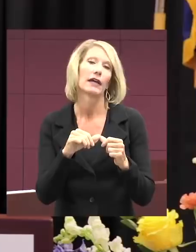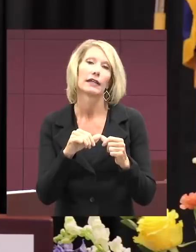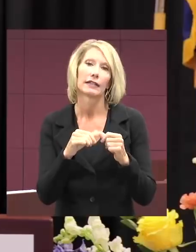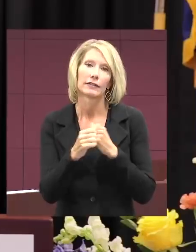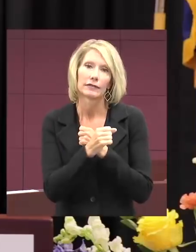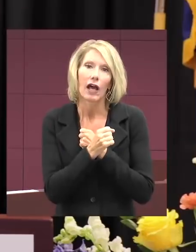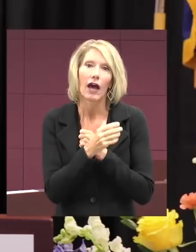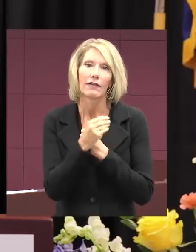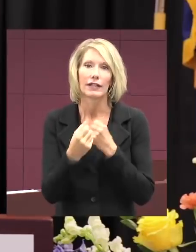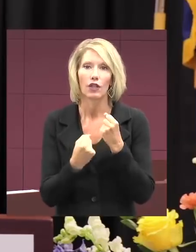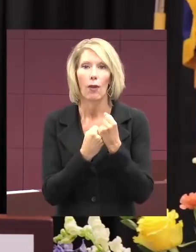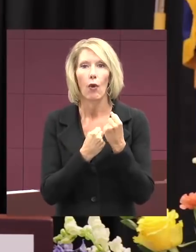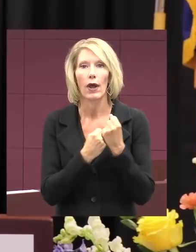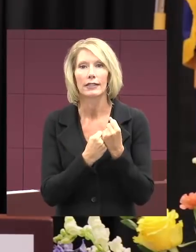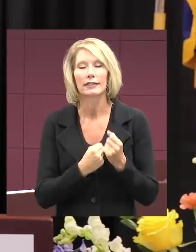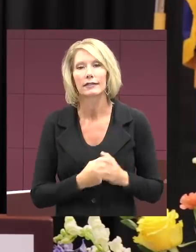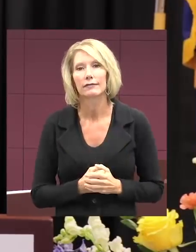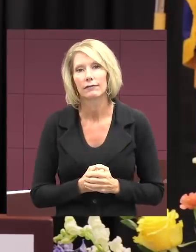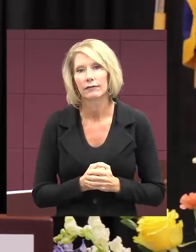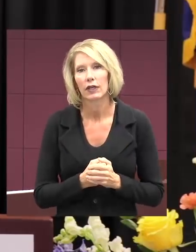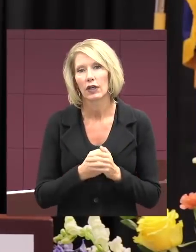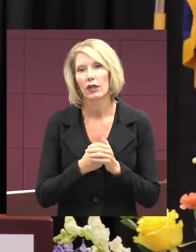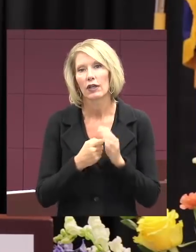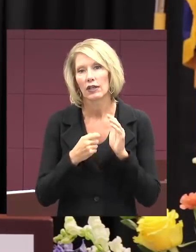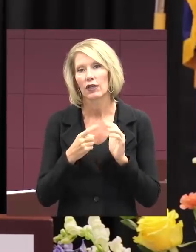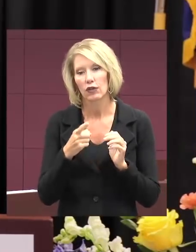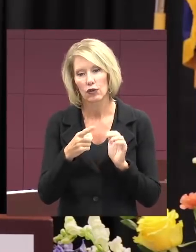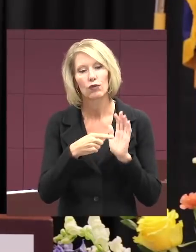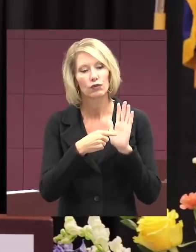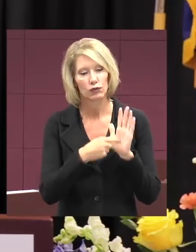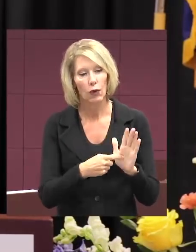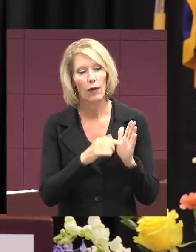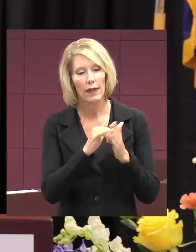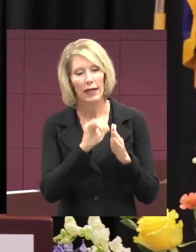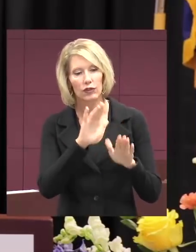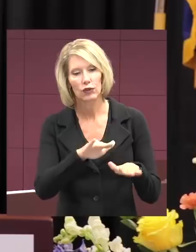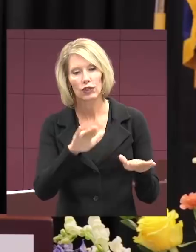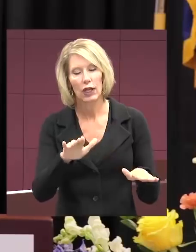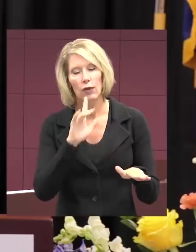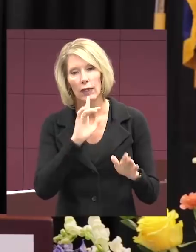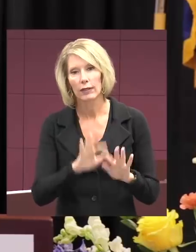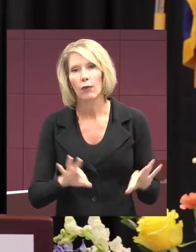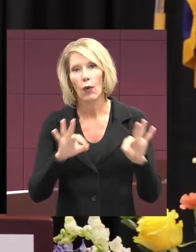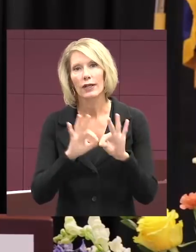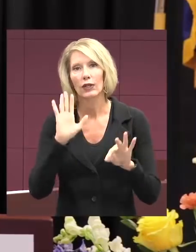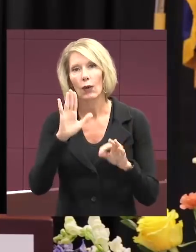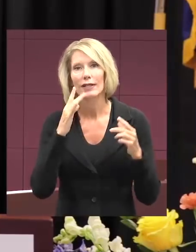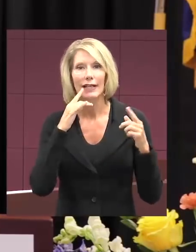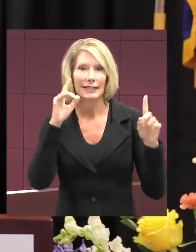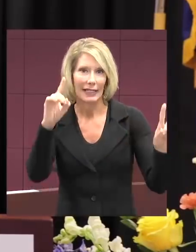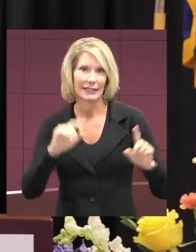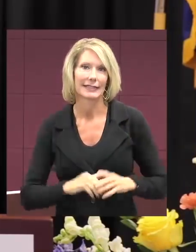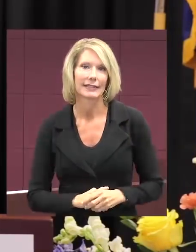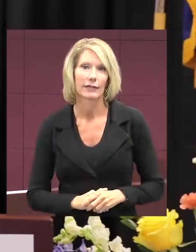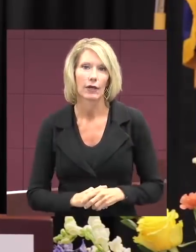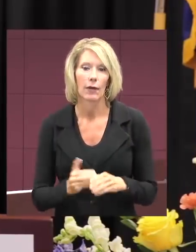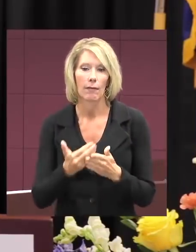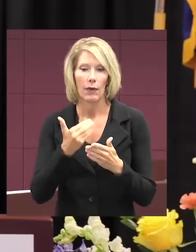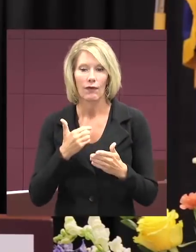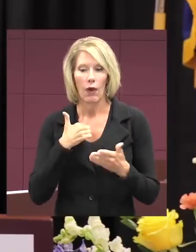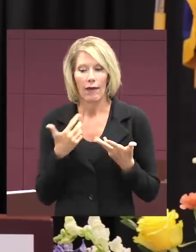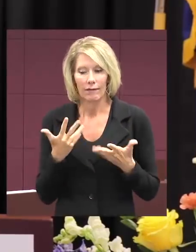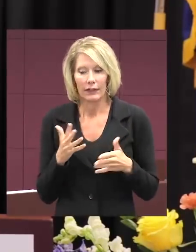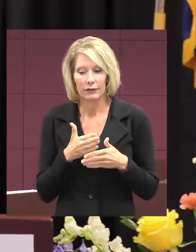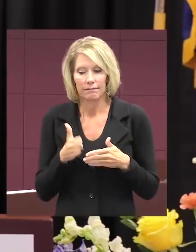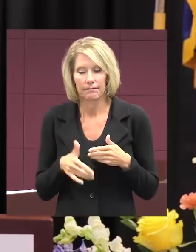love and support you have shown to your children as it has been critical to their success. Before I finish,